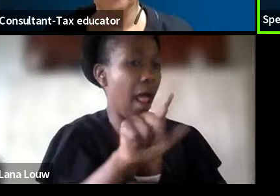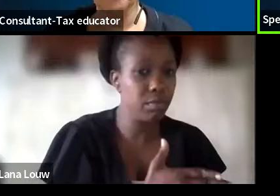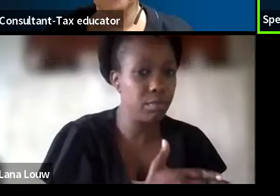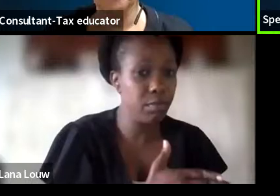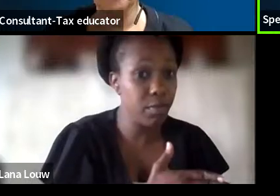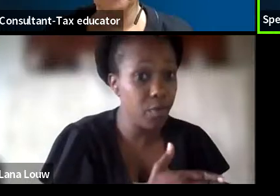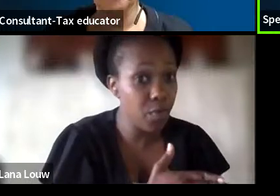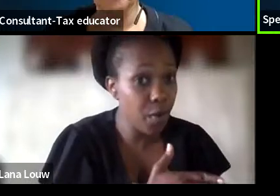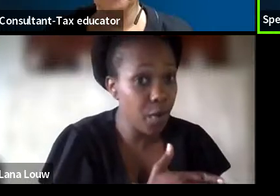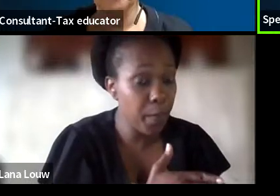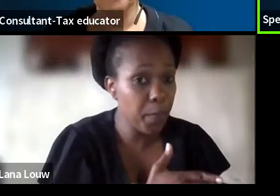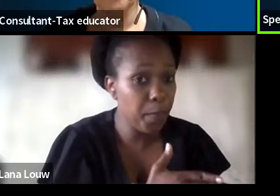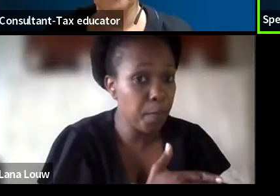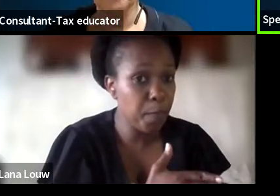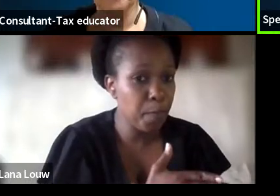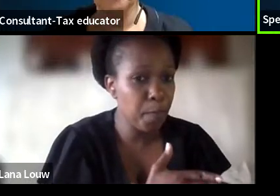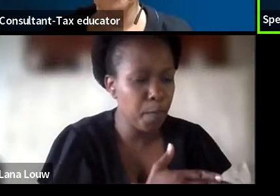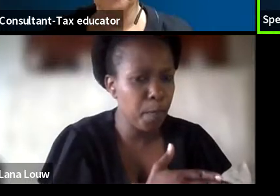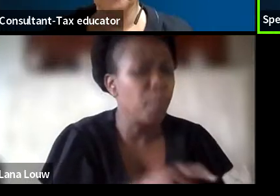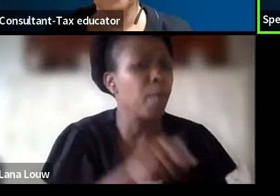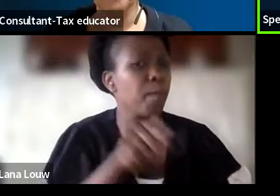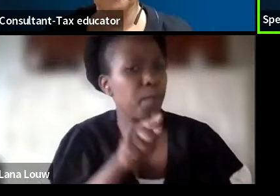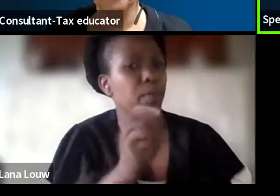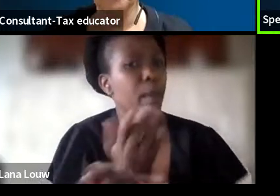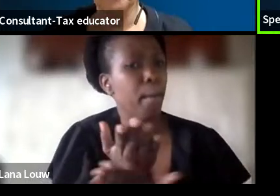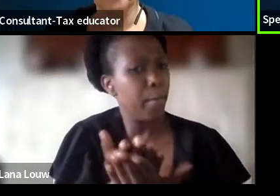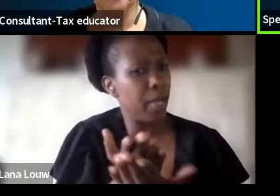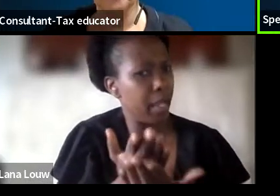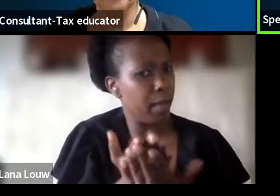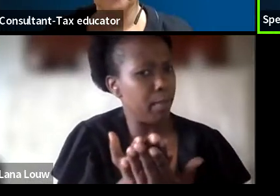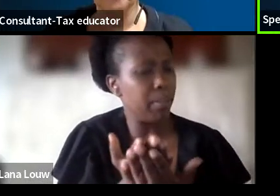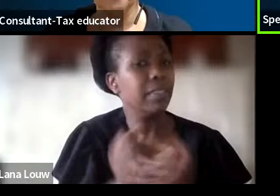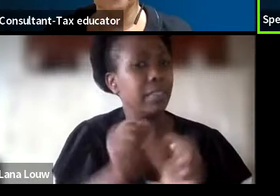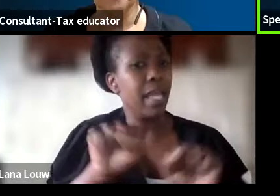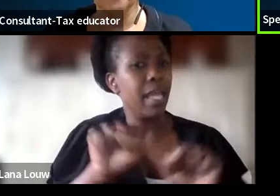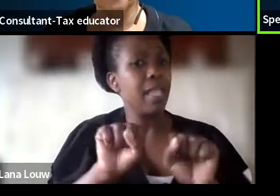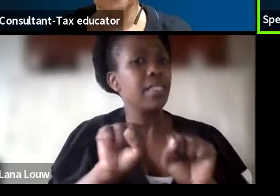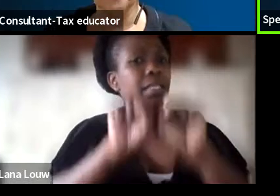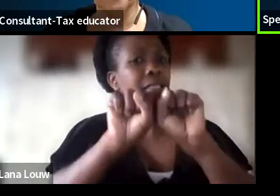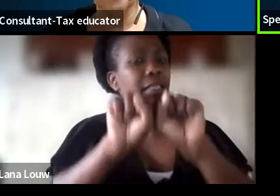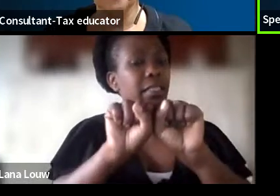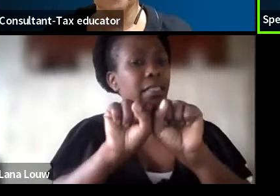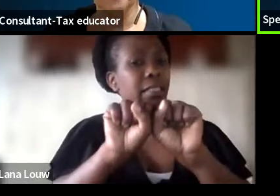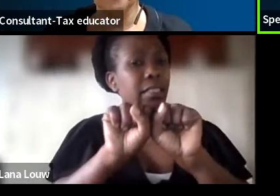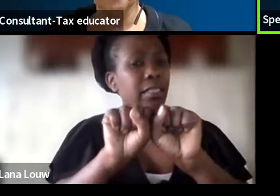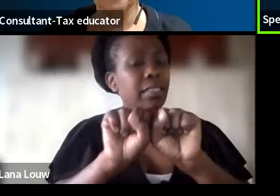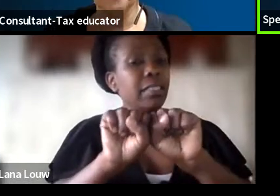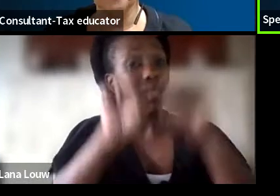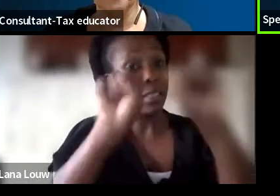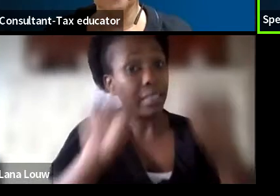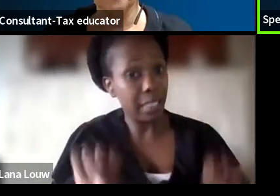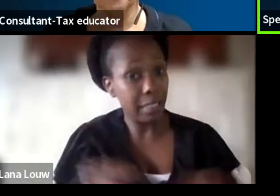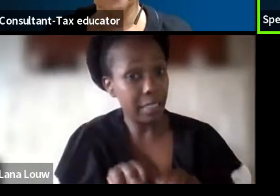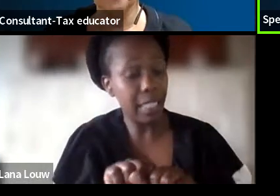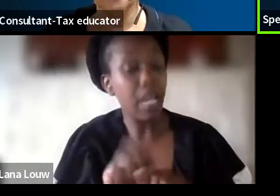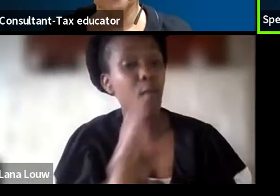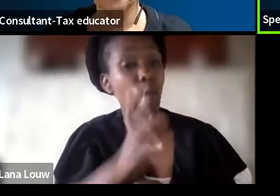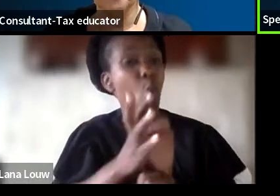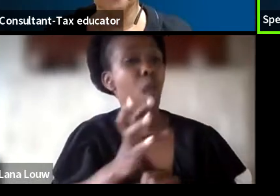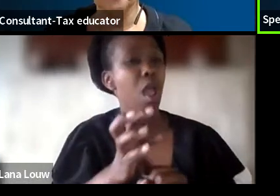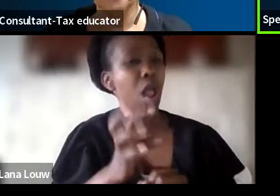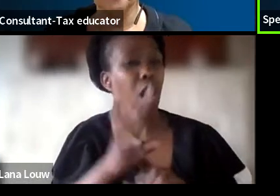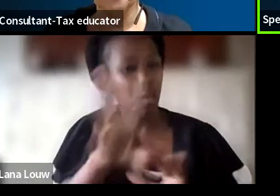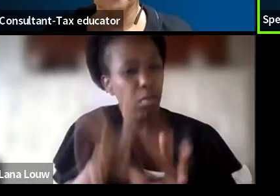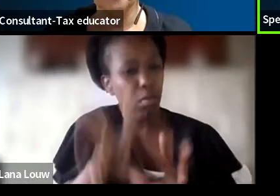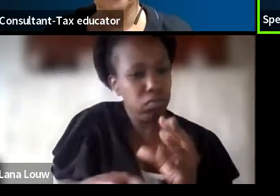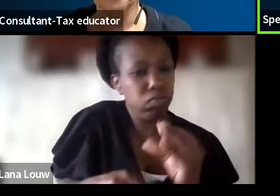Section 10102 is applicable, obviously the system will calculate the exam portion. Yes, SA will only